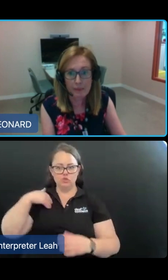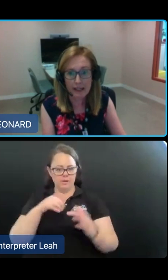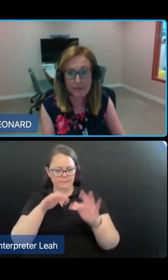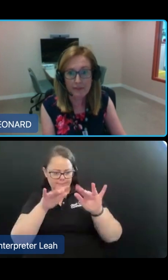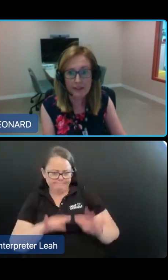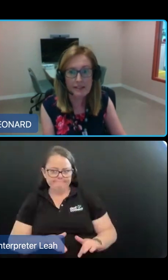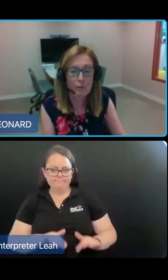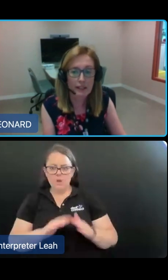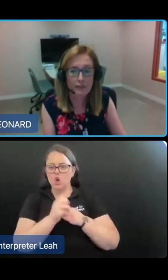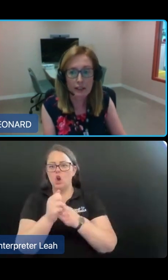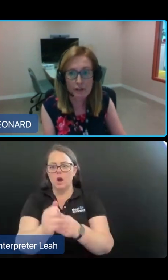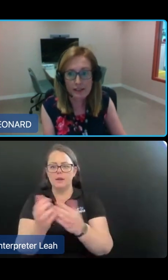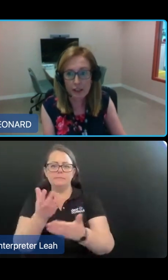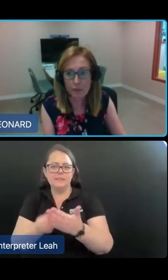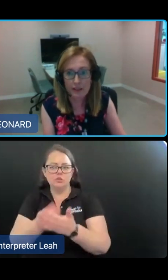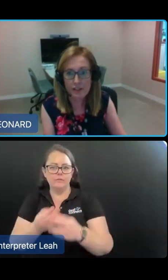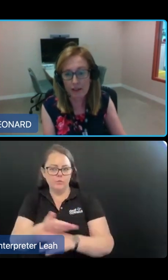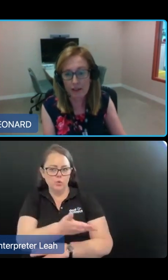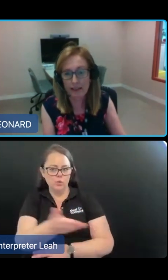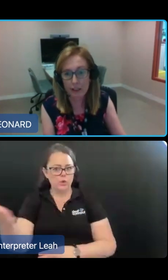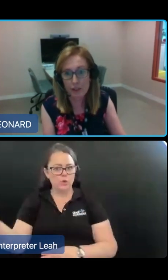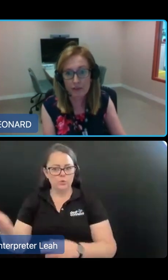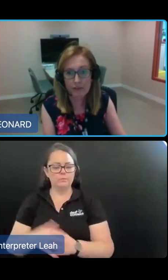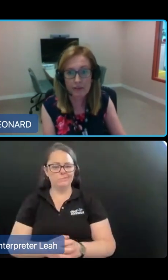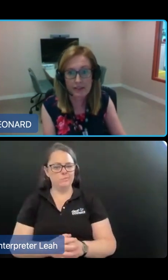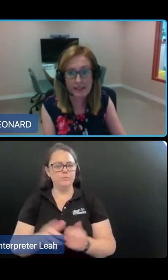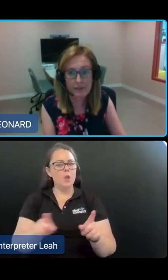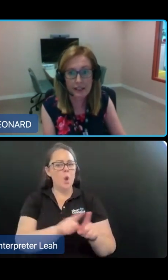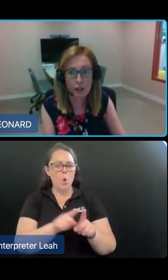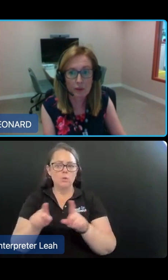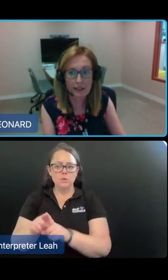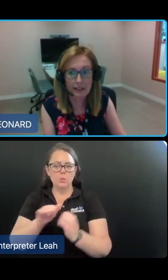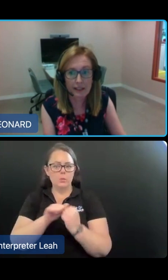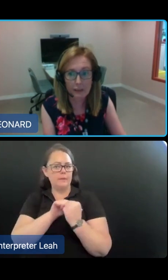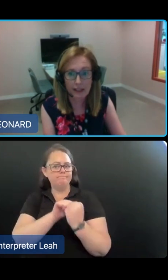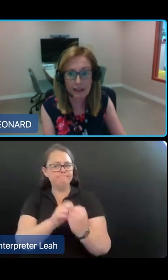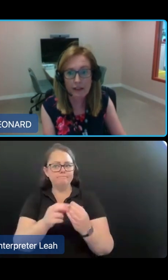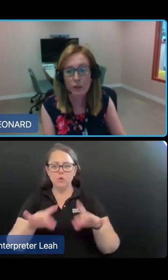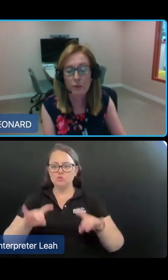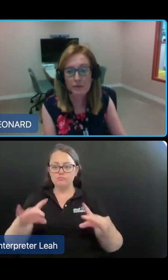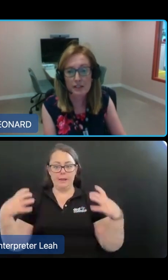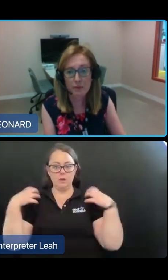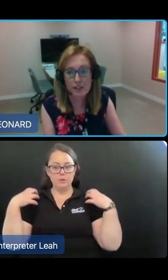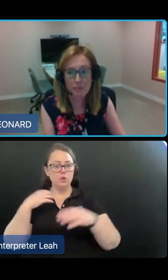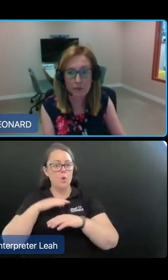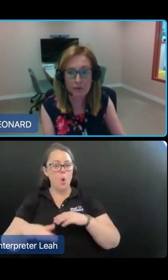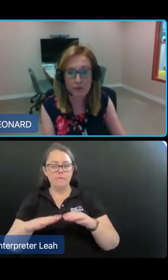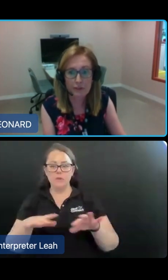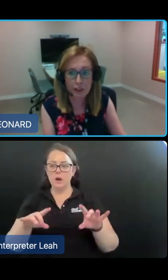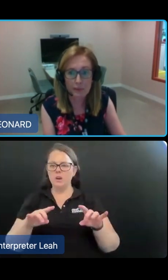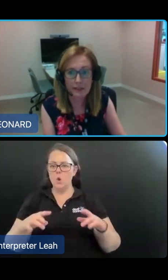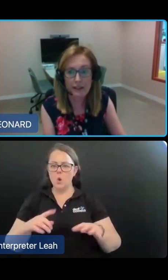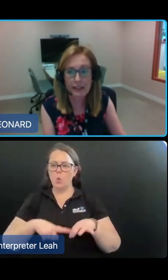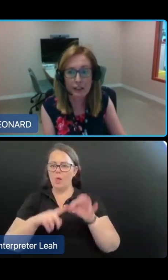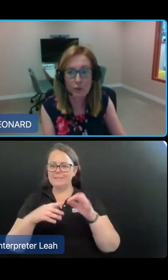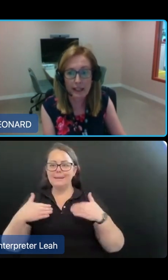As part of this, they're working very closely with the Australian Commission on Safety and Quality in Healthcare, who are responsible for